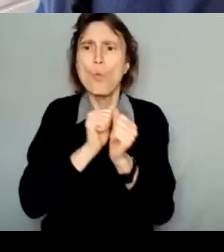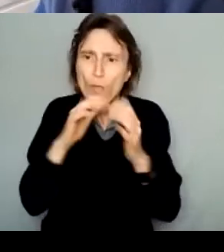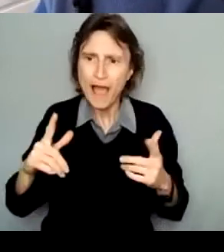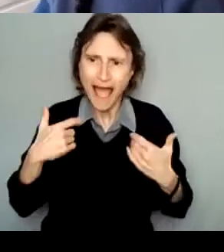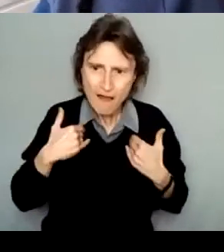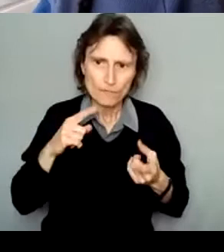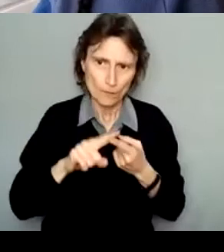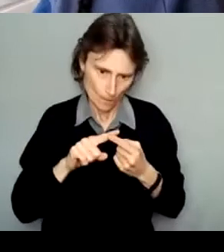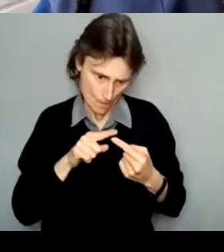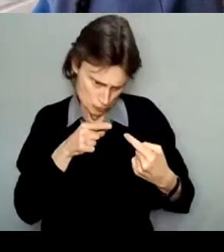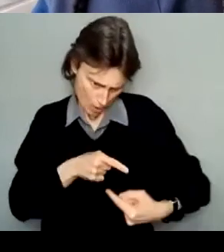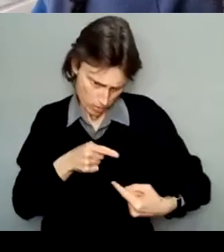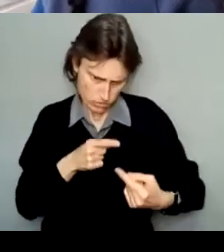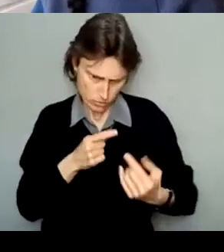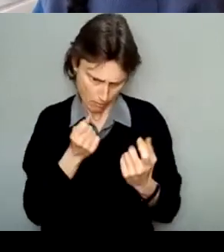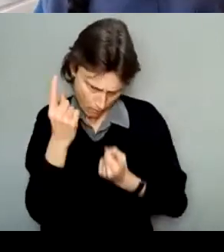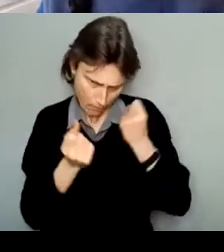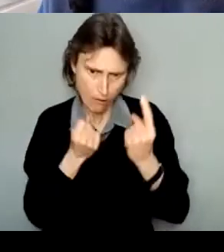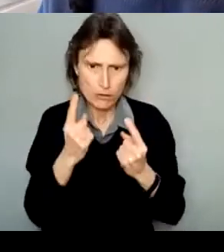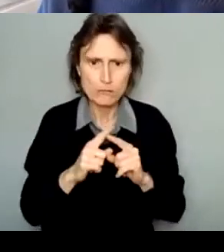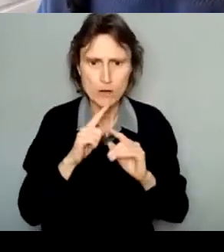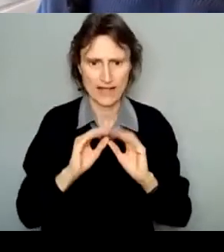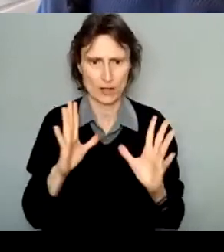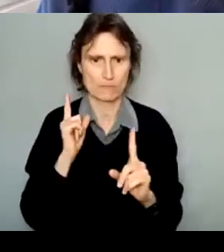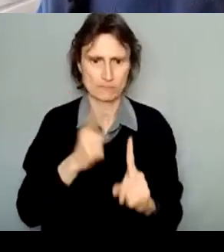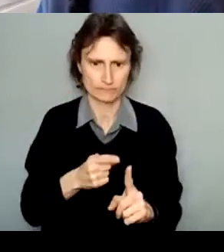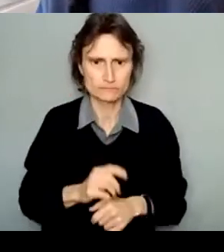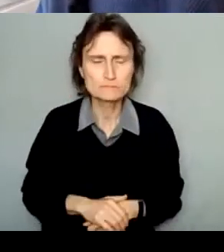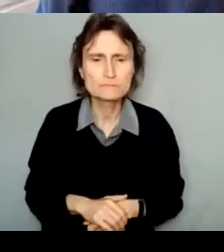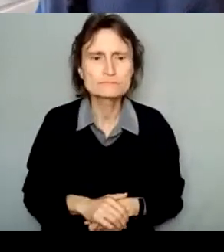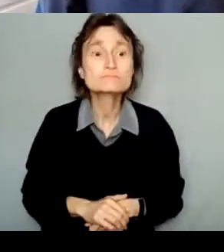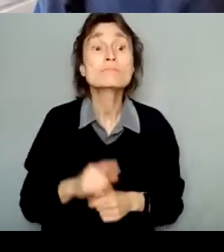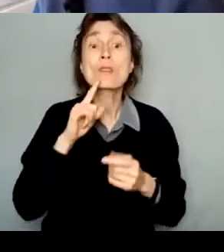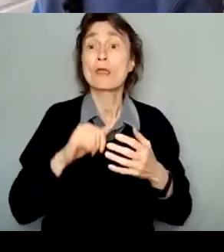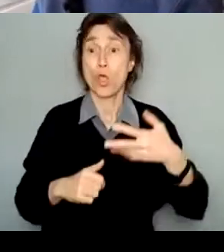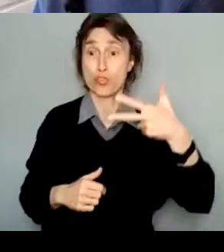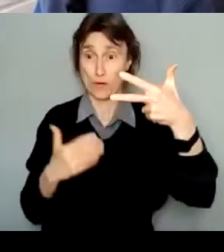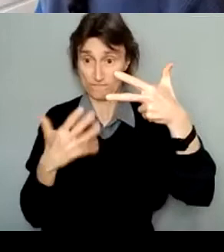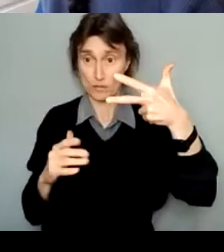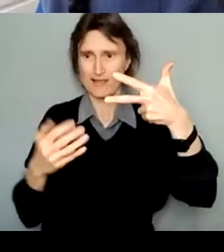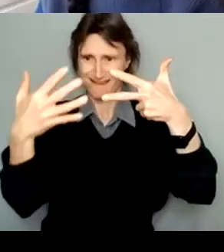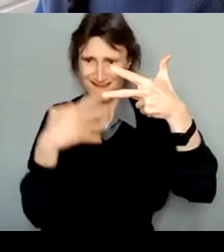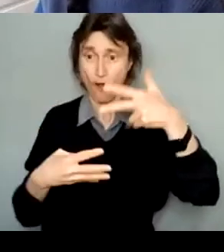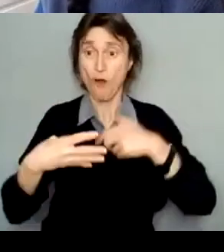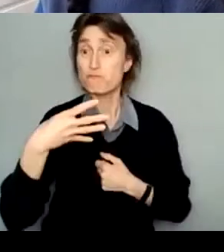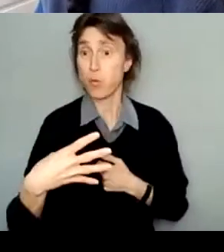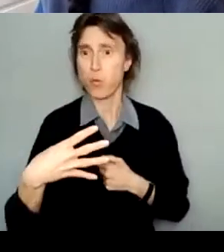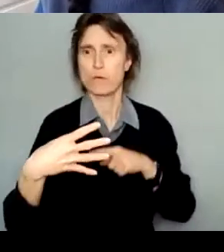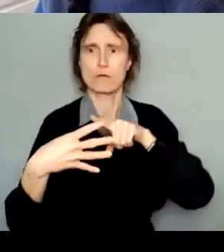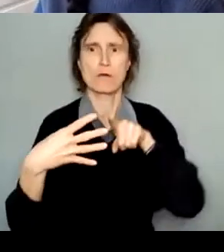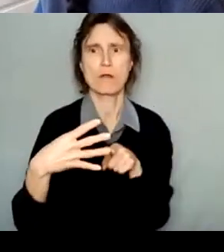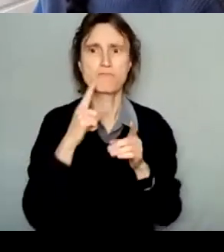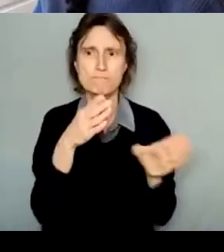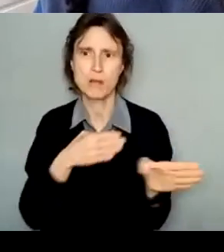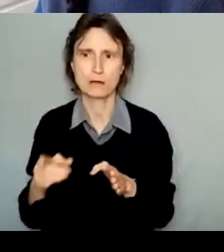The next four items are all more directly related to planning. So a project budget, budget support